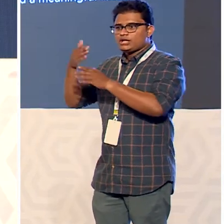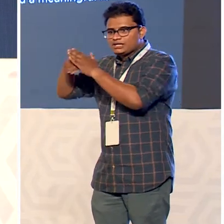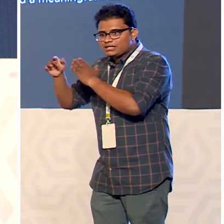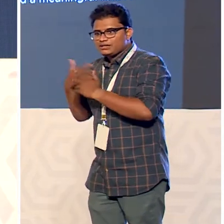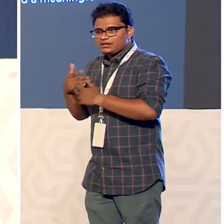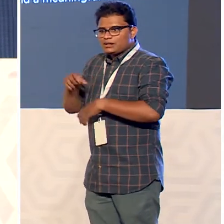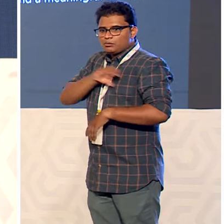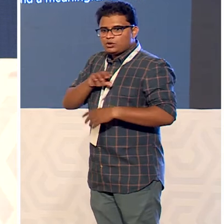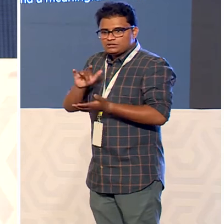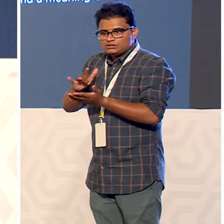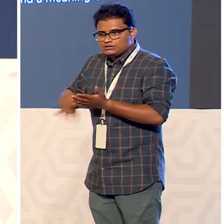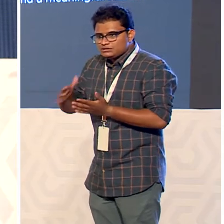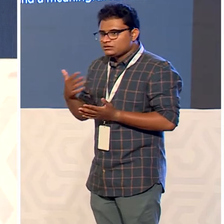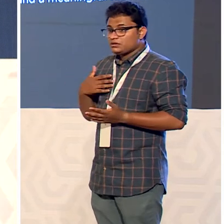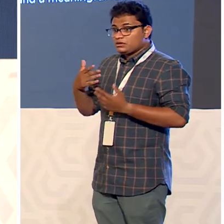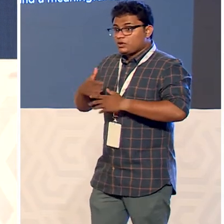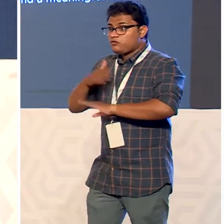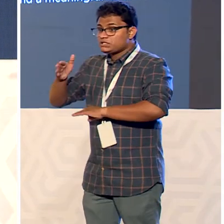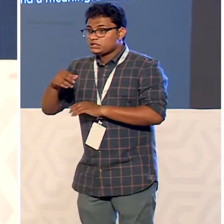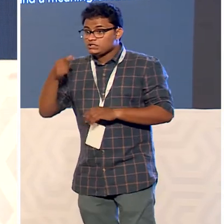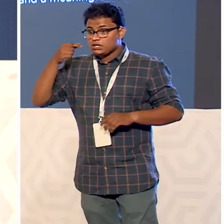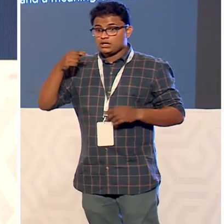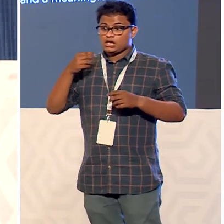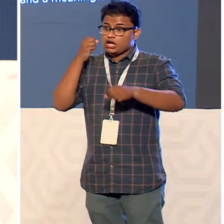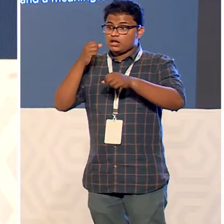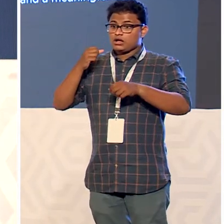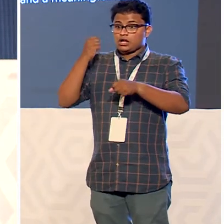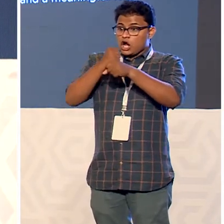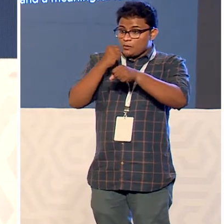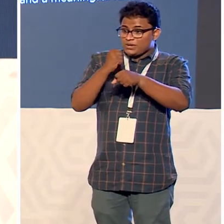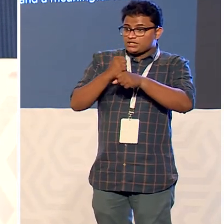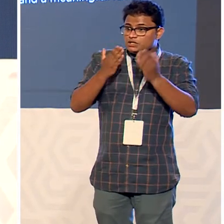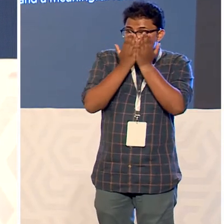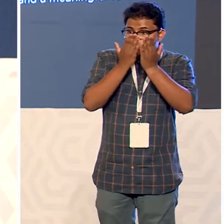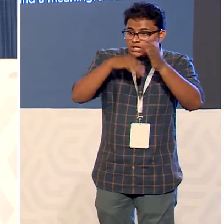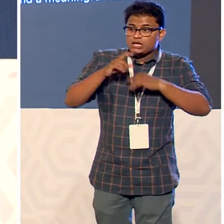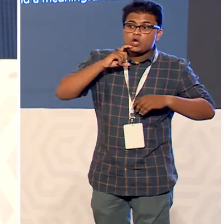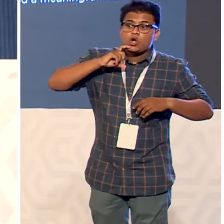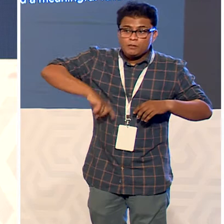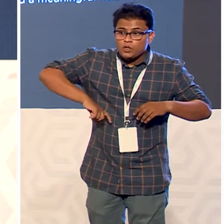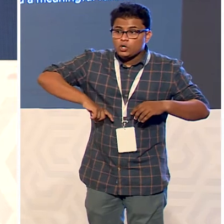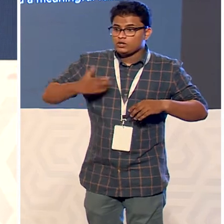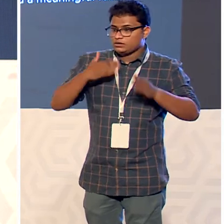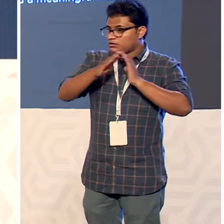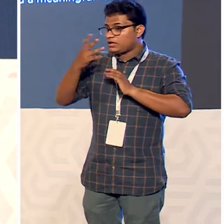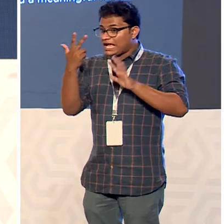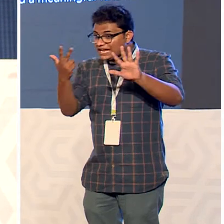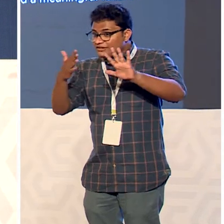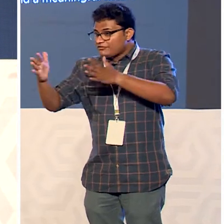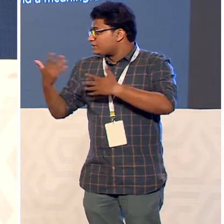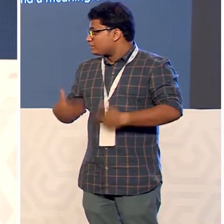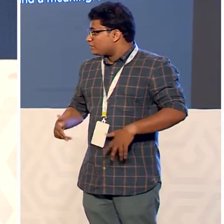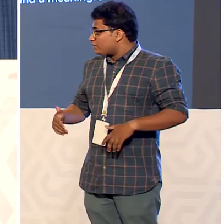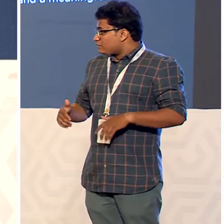we made eight government schools in coimbatul disabled friendly by providing toilets wheelchair friendly toilets and ramps to the